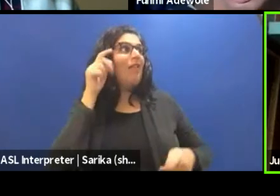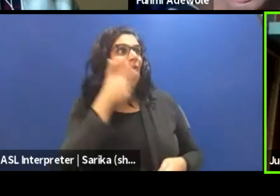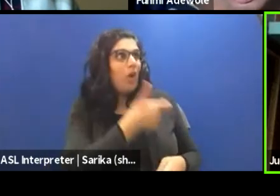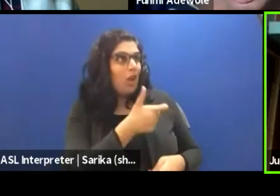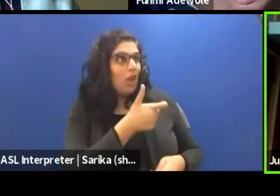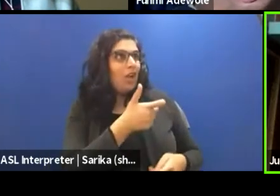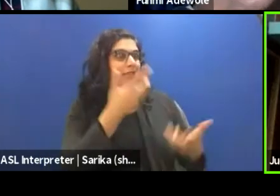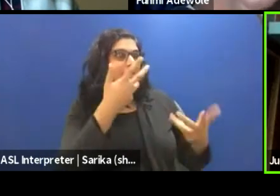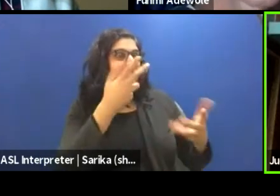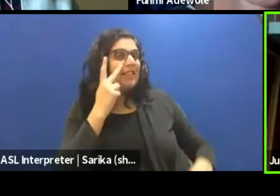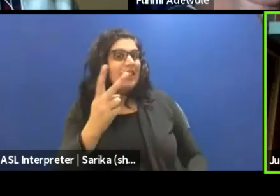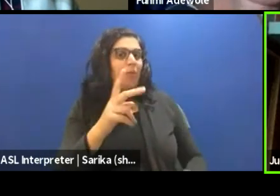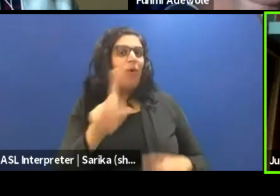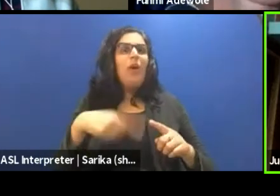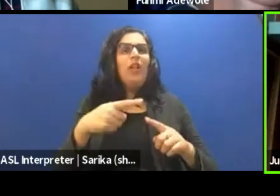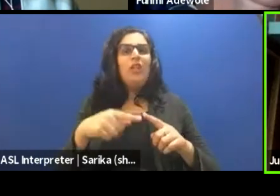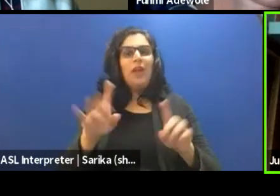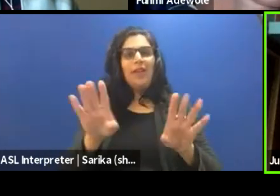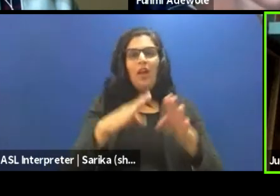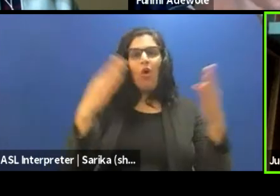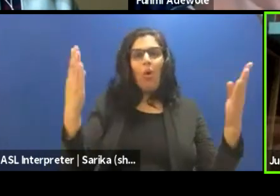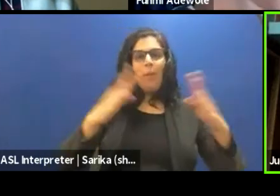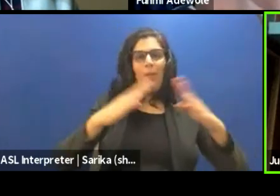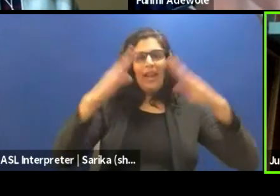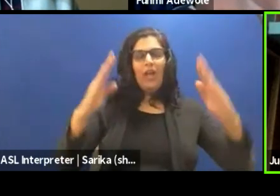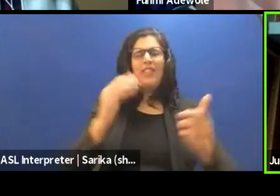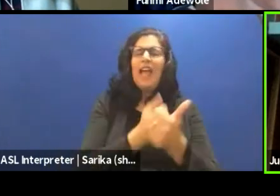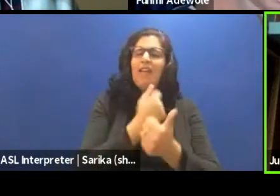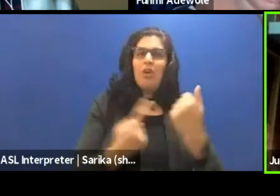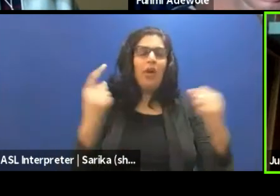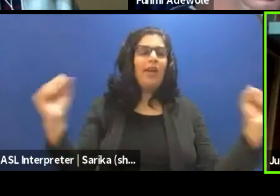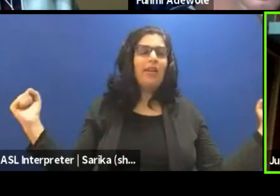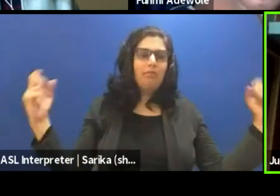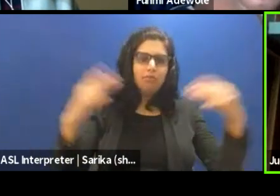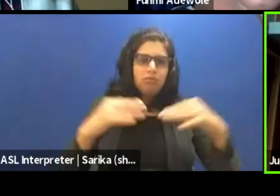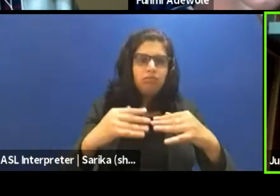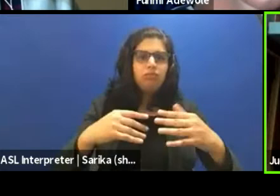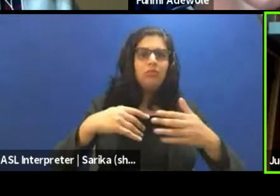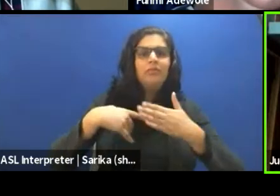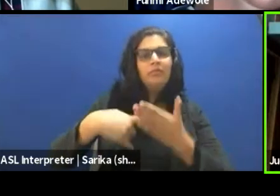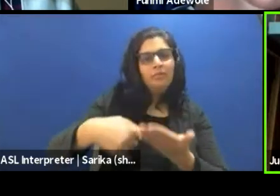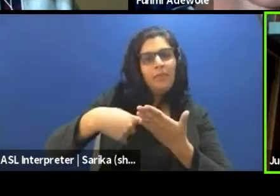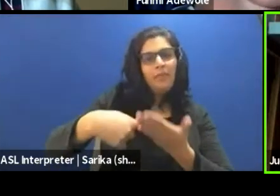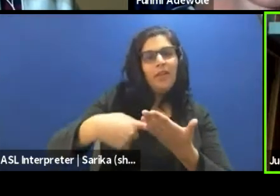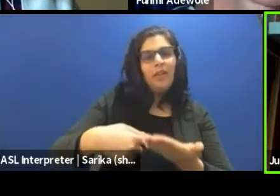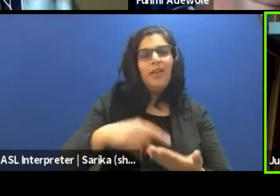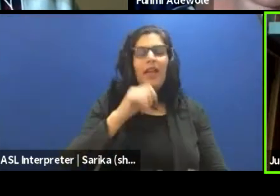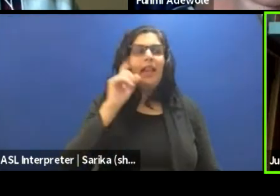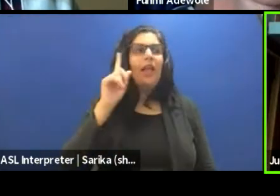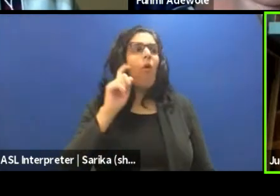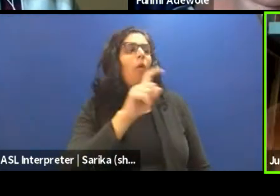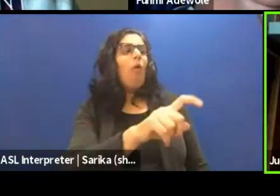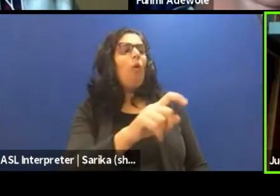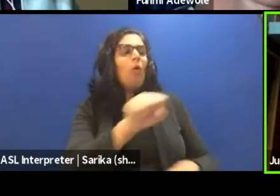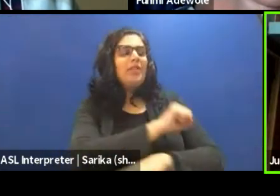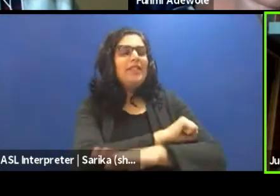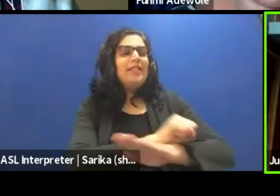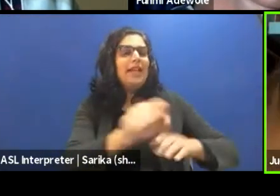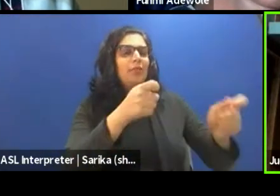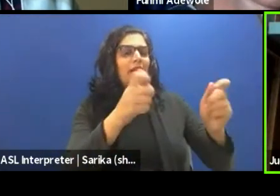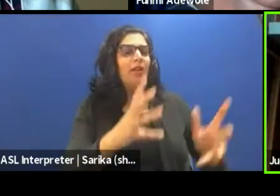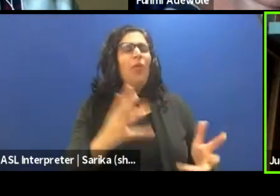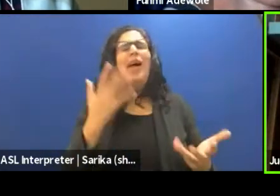you give them that open house, you know, that everybody can talk, come to me. There is no, you have to go to the stage manager or whatever. Of course, I don't want a rowdy,